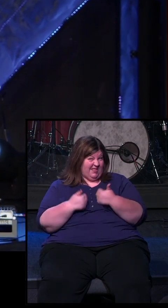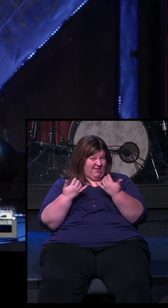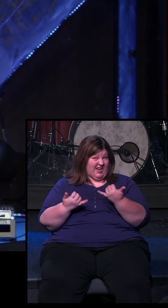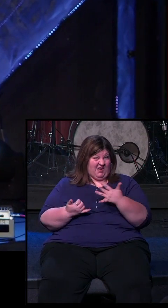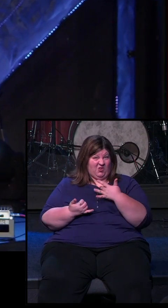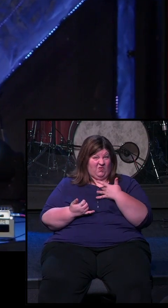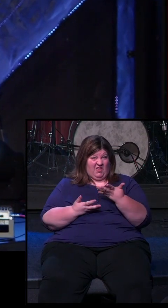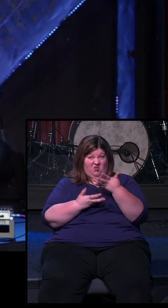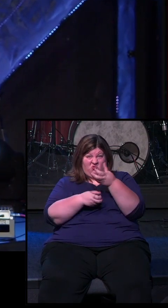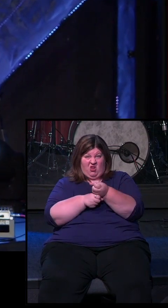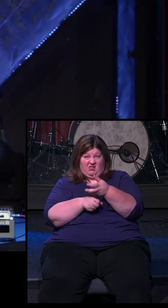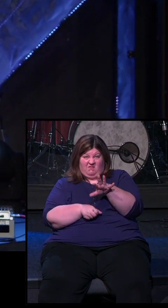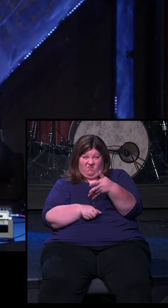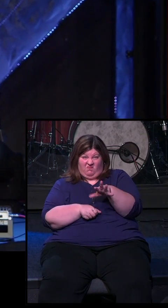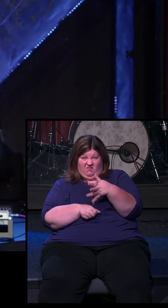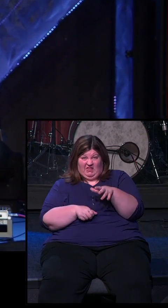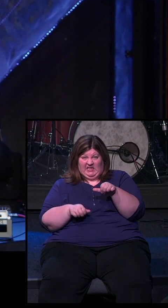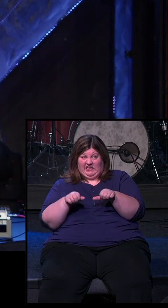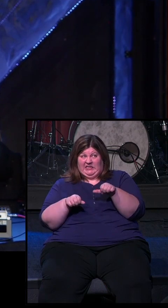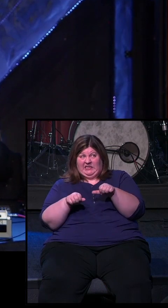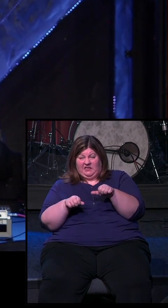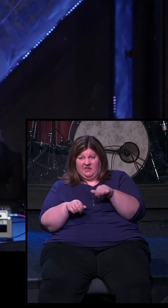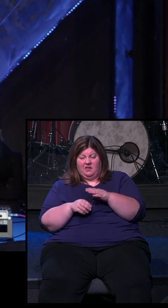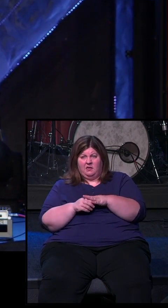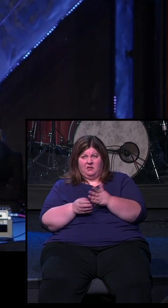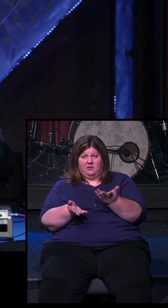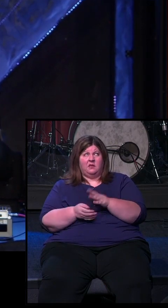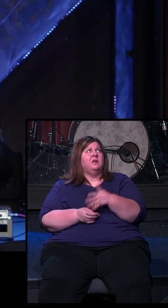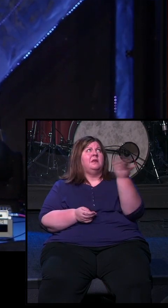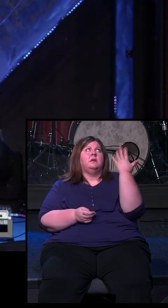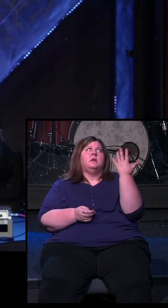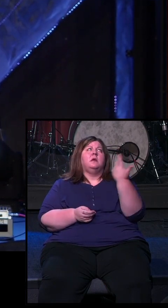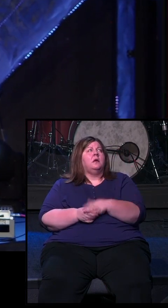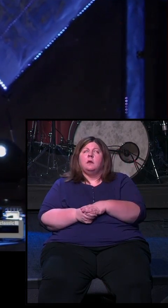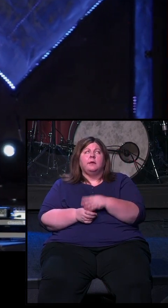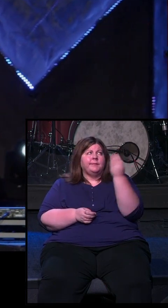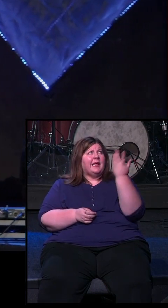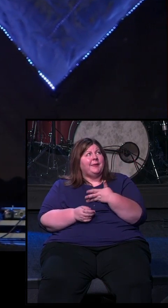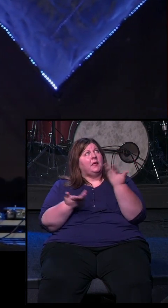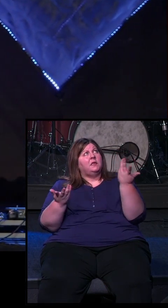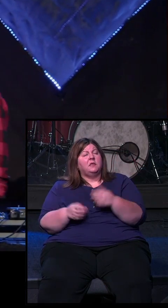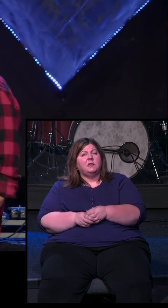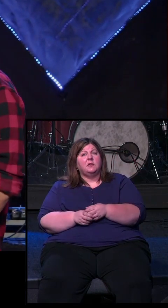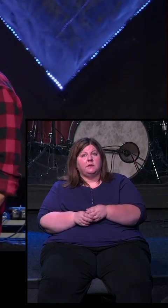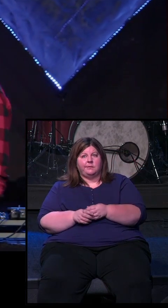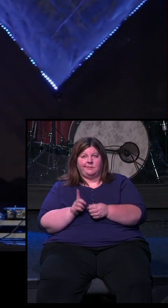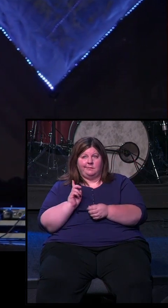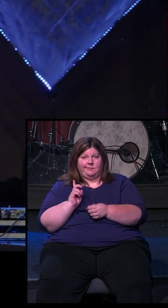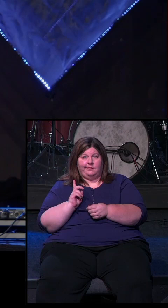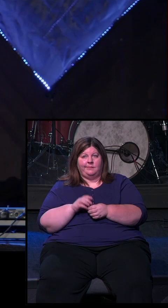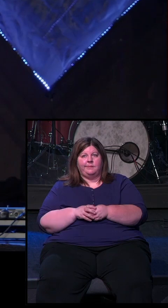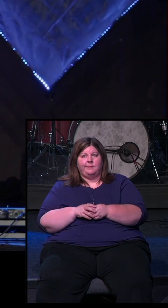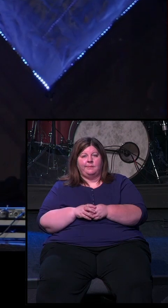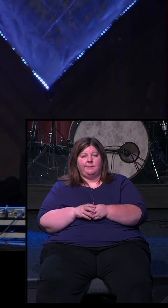Is there somewhere in your life right now where you're looking, you wish God would just make it more clear? Go ahead to that next slide. Yeah, there he is. Clarity